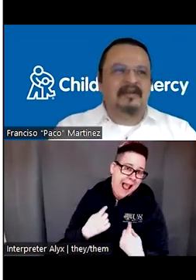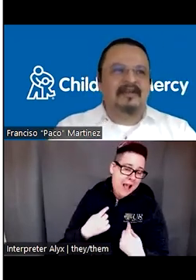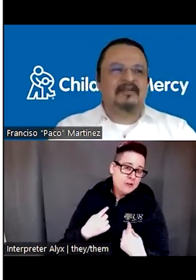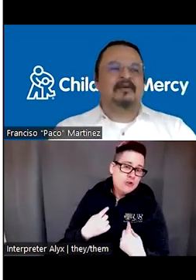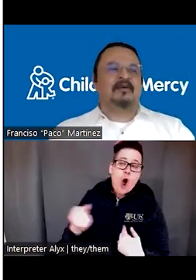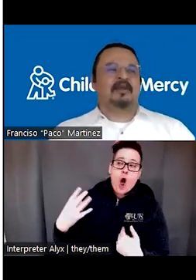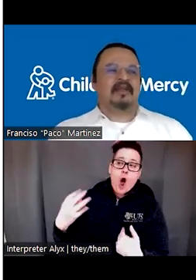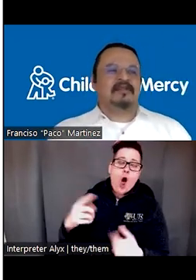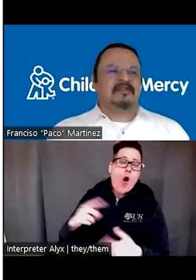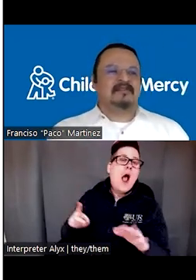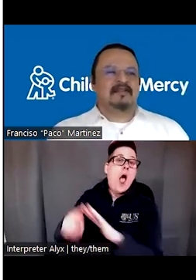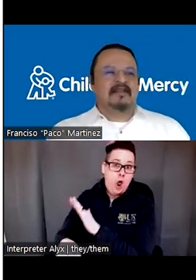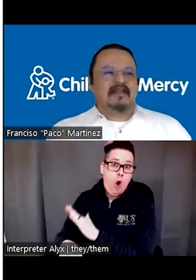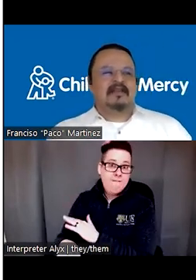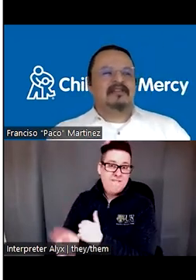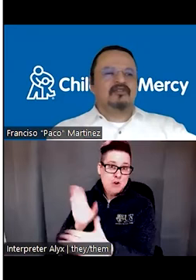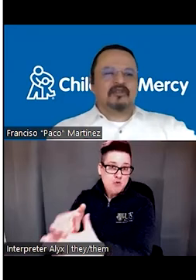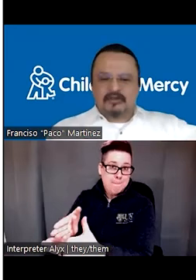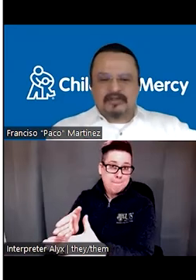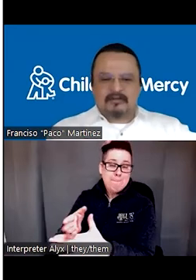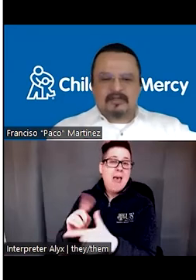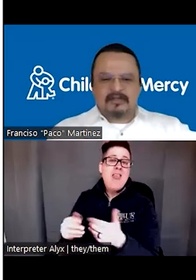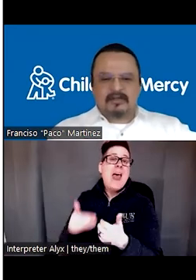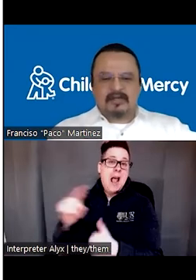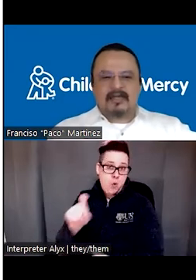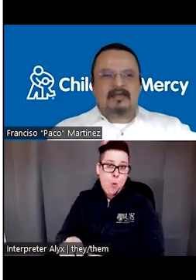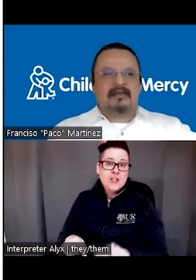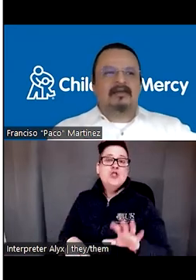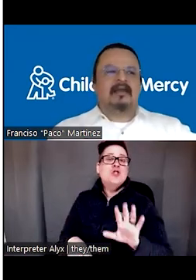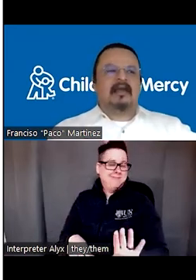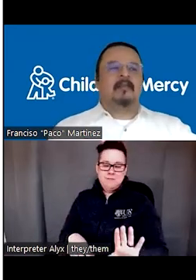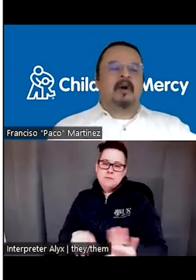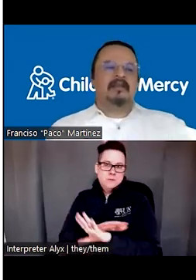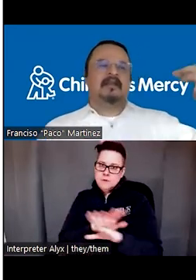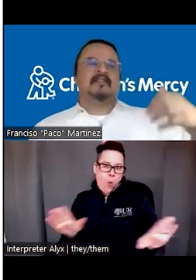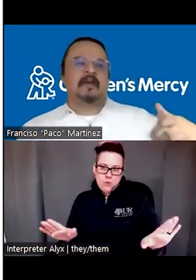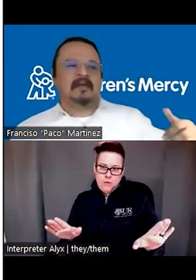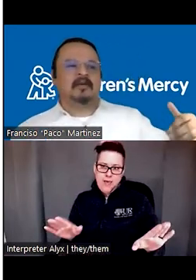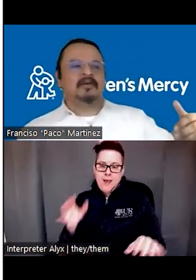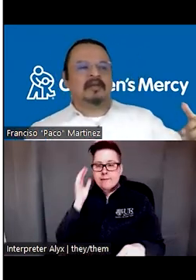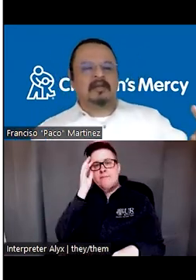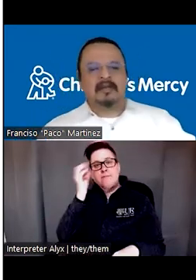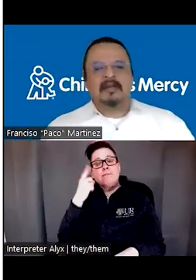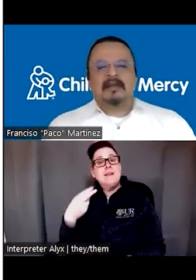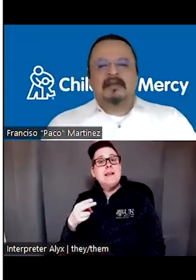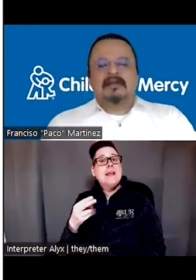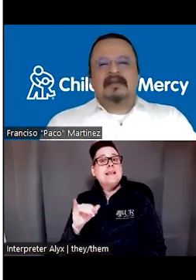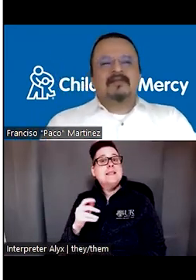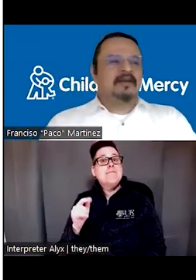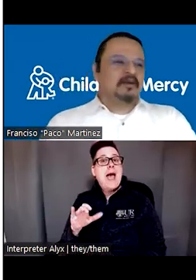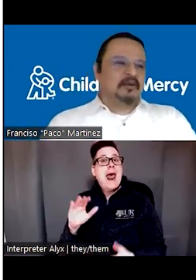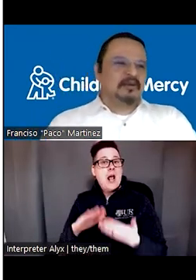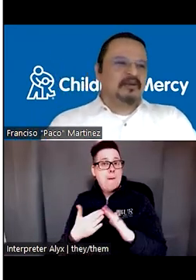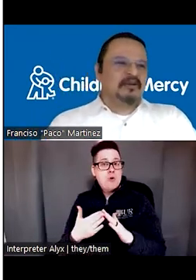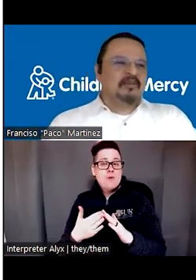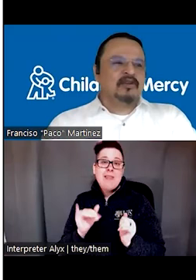the families or, or the patients. And they just go to the next question in among the Hispanic community. That